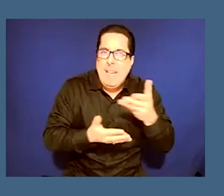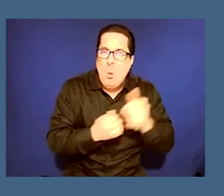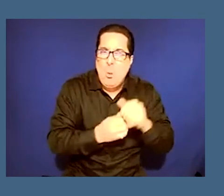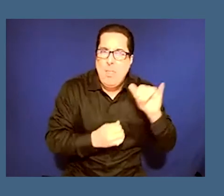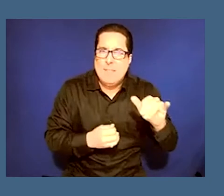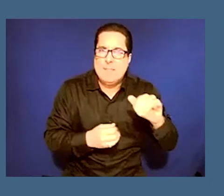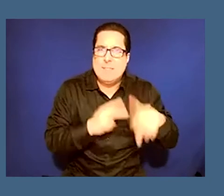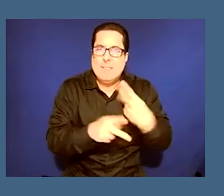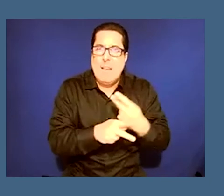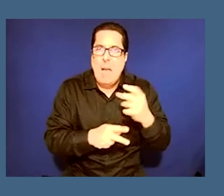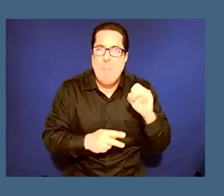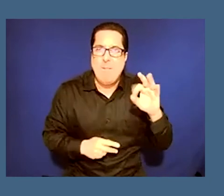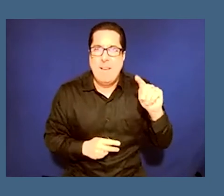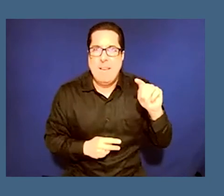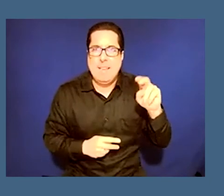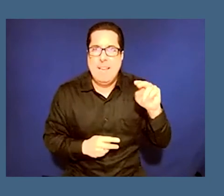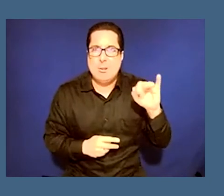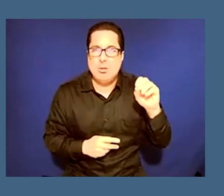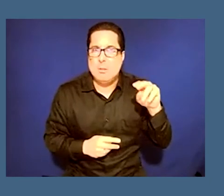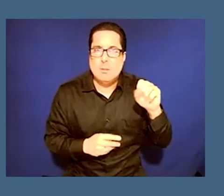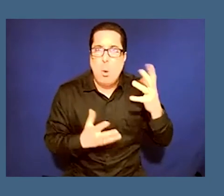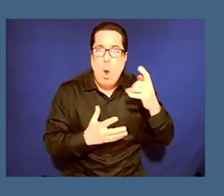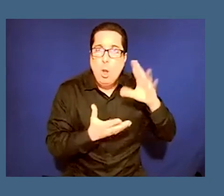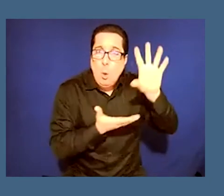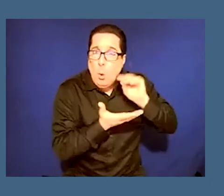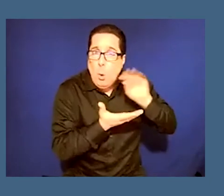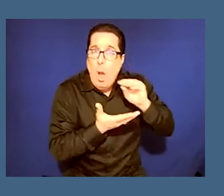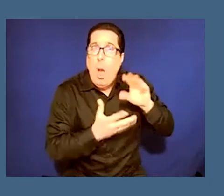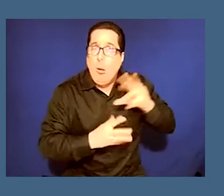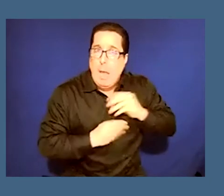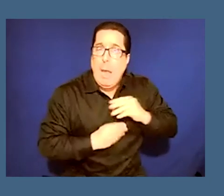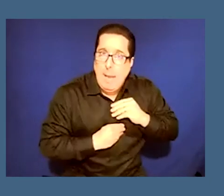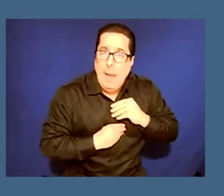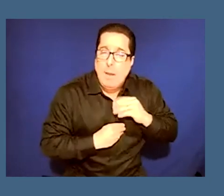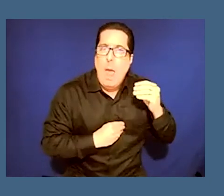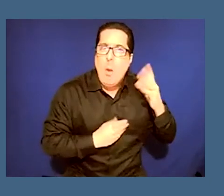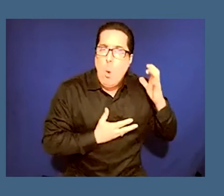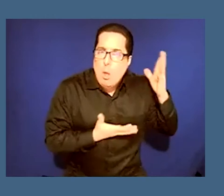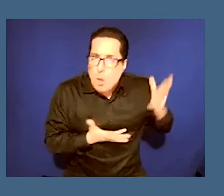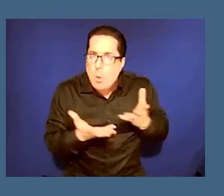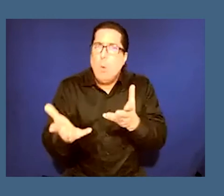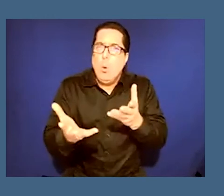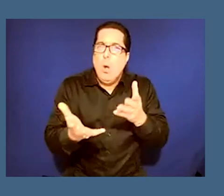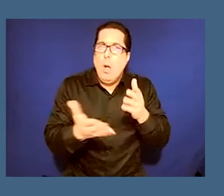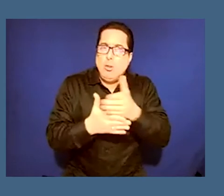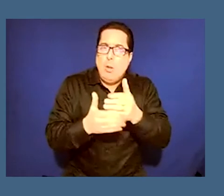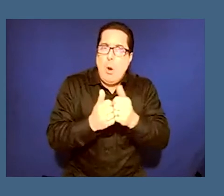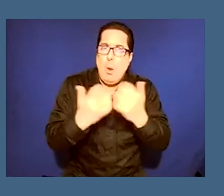deal with these kinds of tensions what do you take in uh and what do you present to your audience especially in light of some controversy